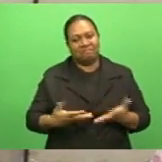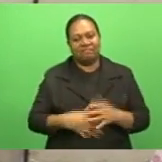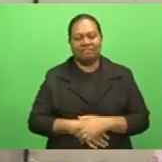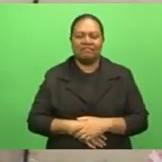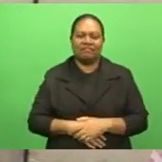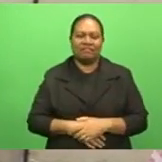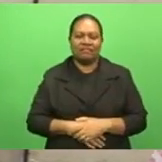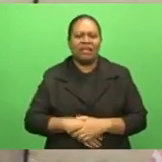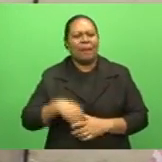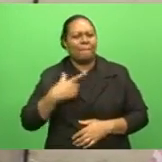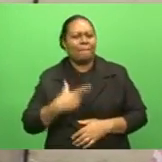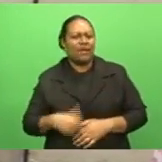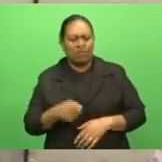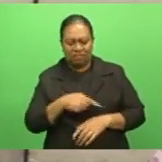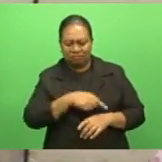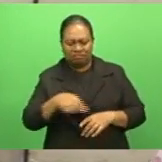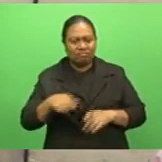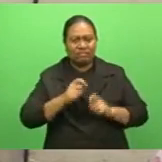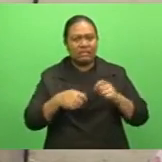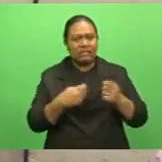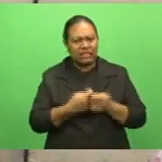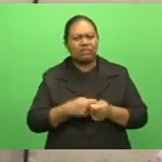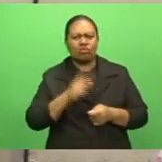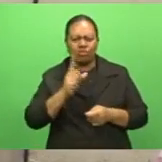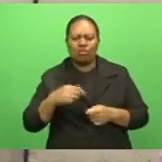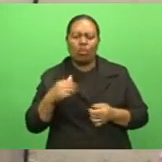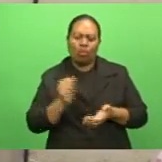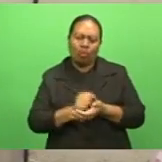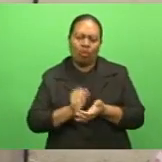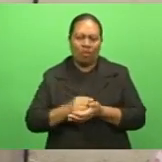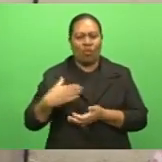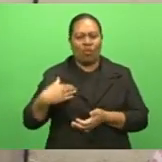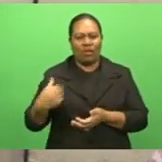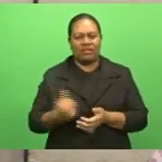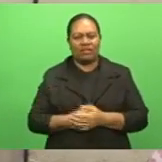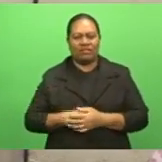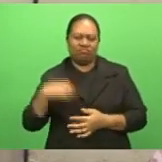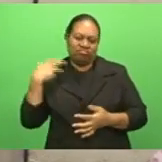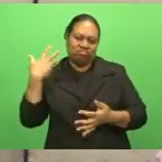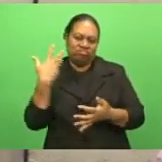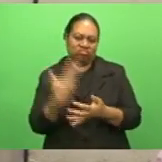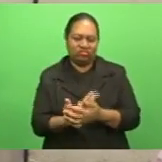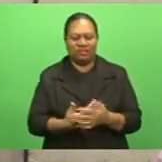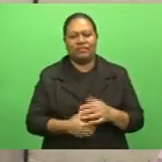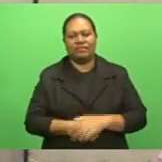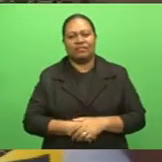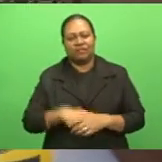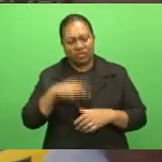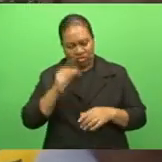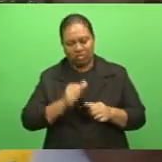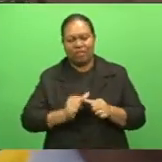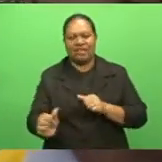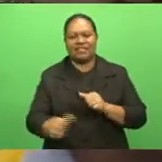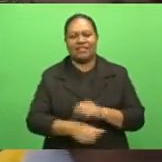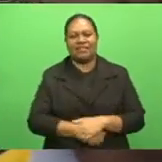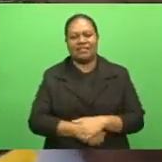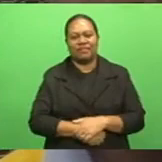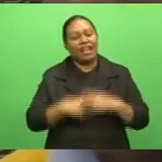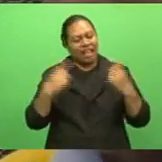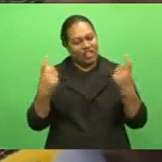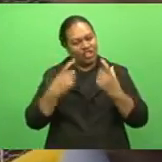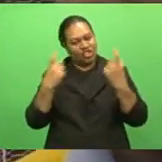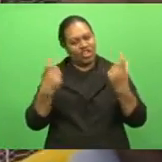Because this team are doing well for all of the season. And I hope this team are going to do best. I cheer for Suva